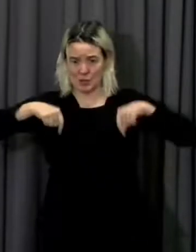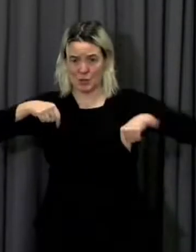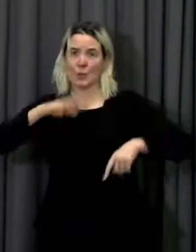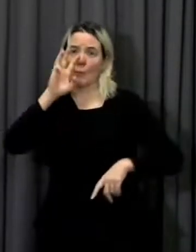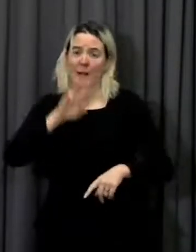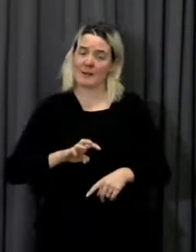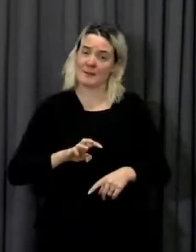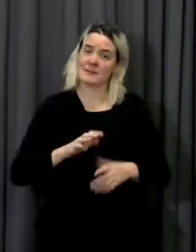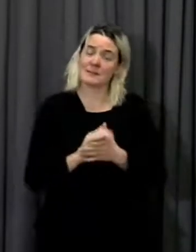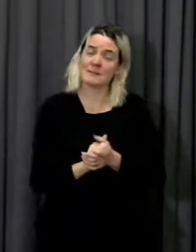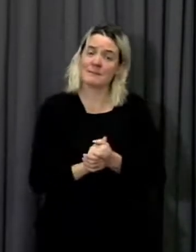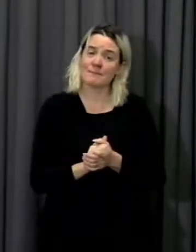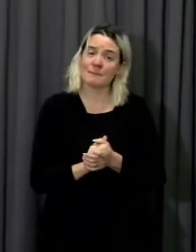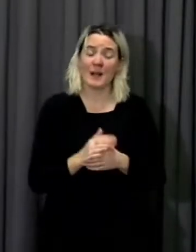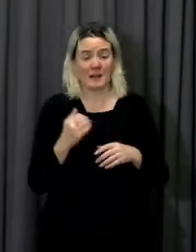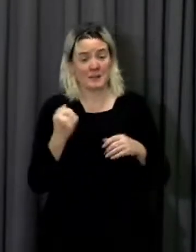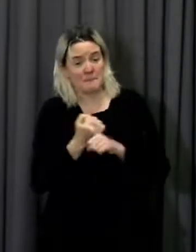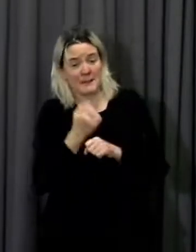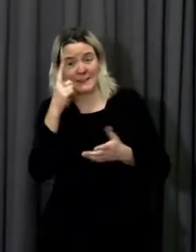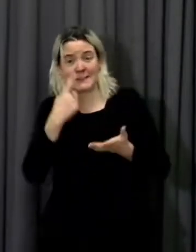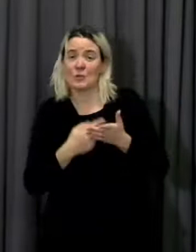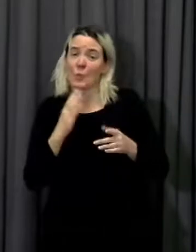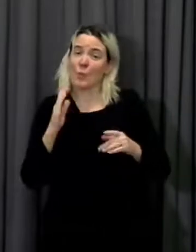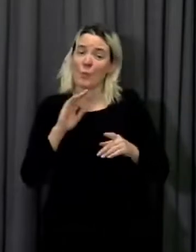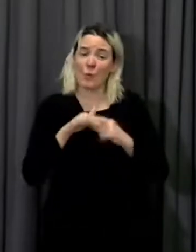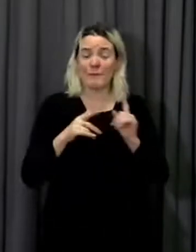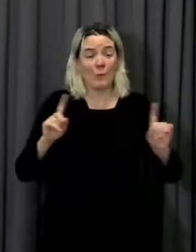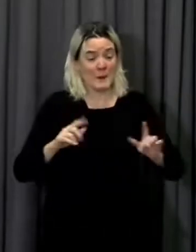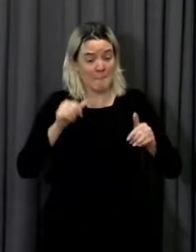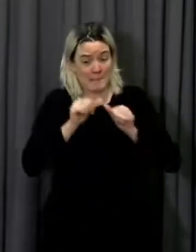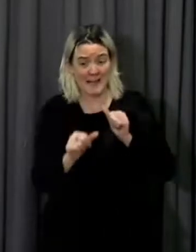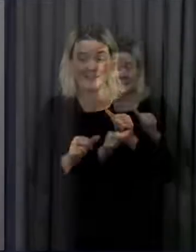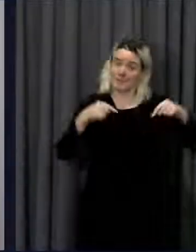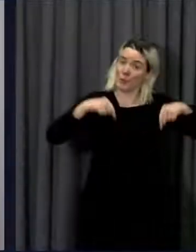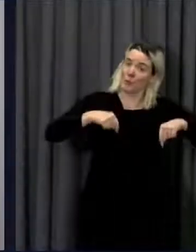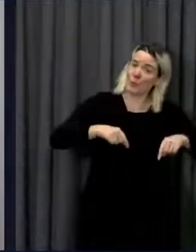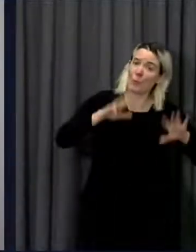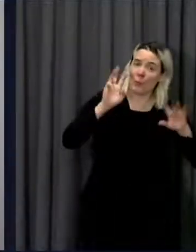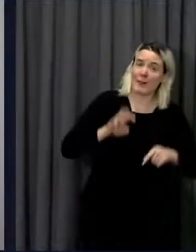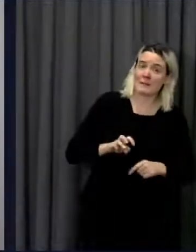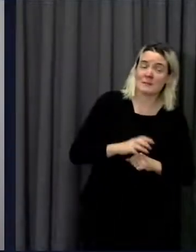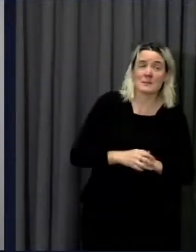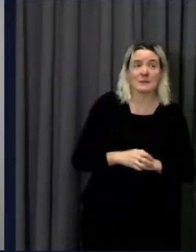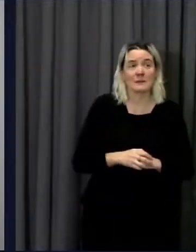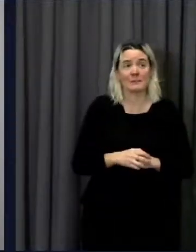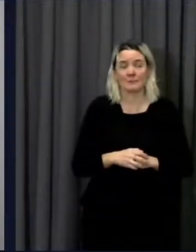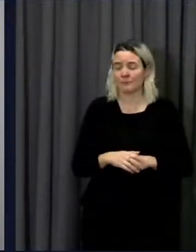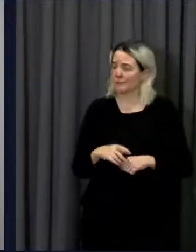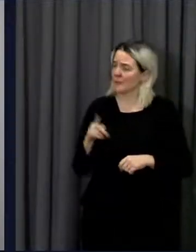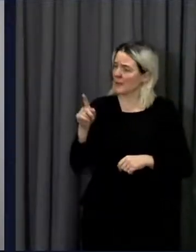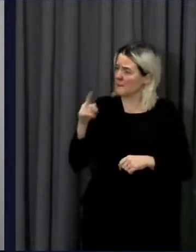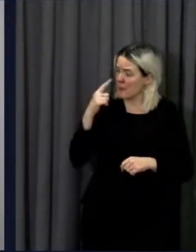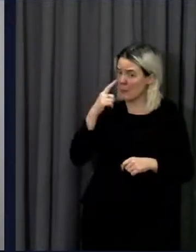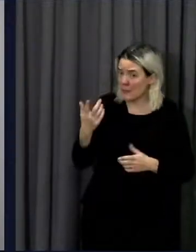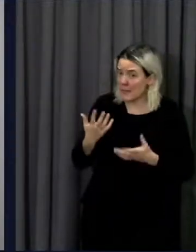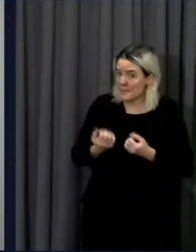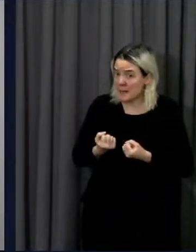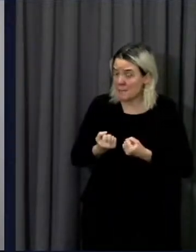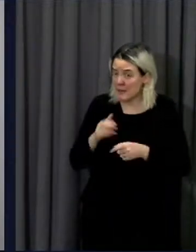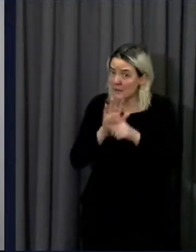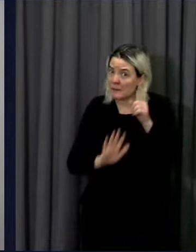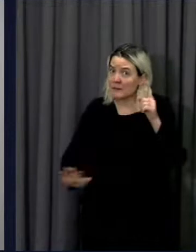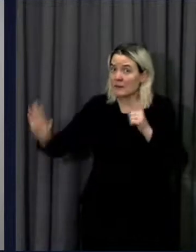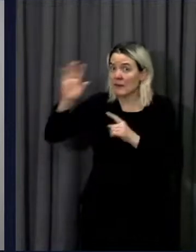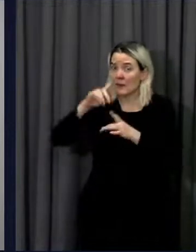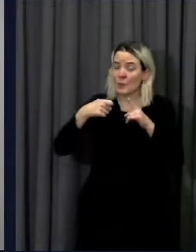that determination on what's best for Wales. Thank you. But nevertheless, do you accept it's at least desirable that the whole of the UK